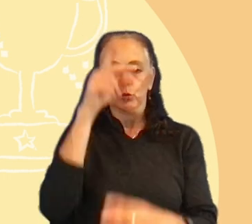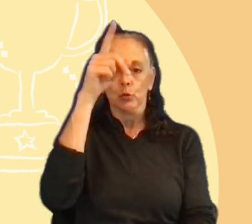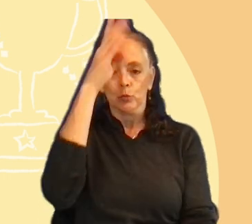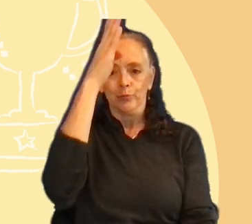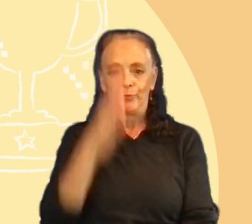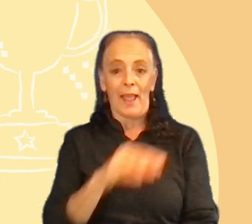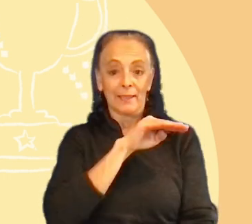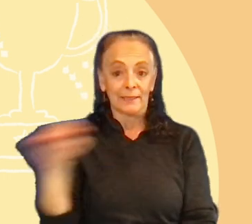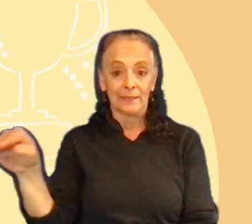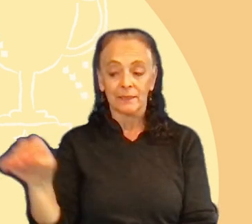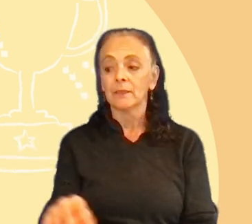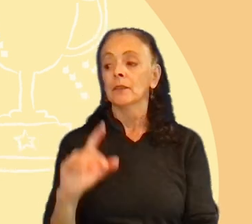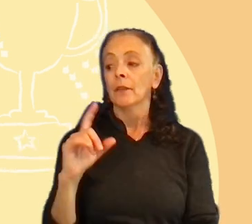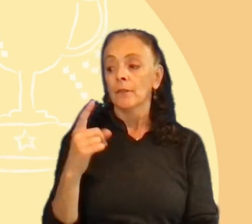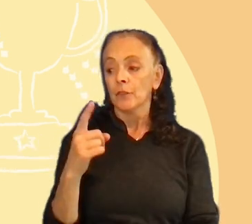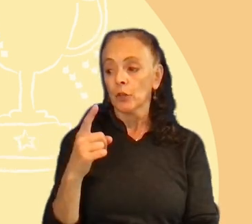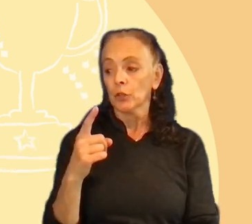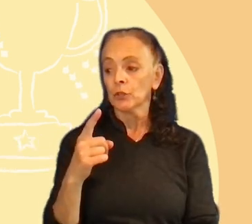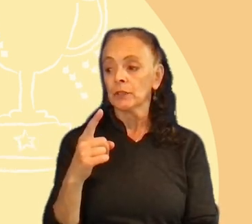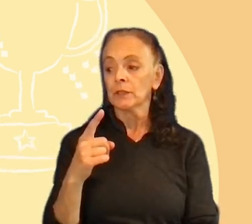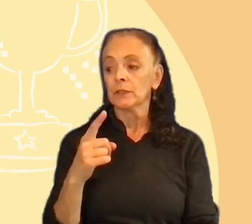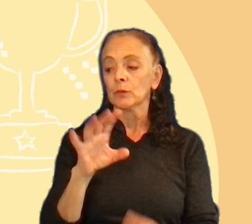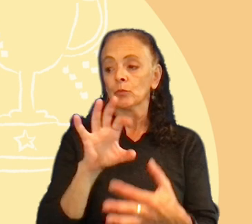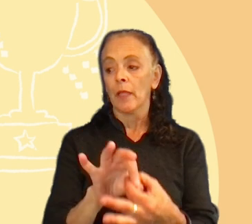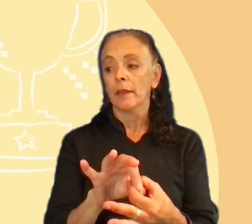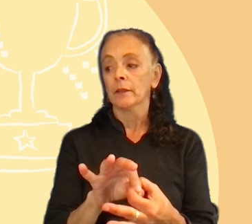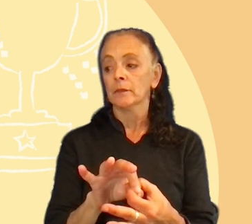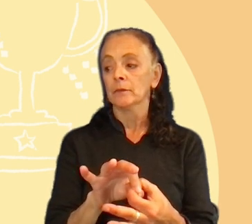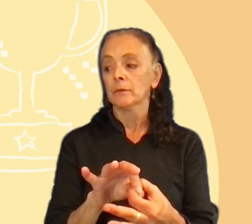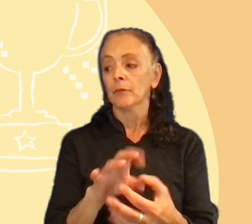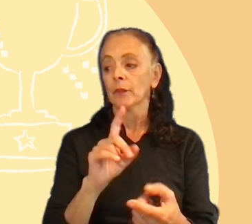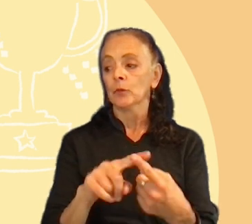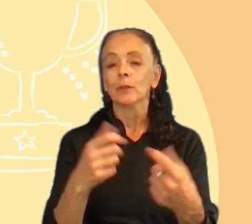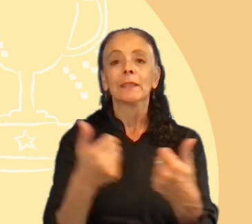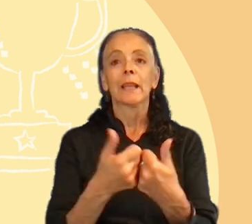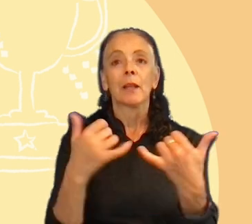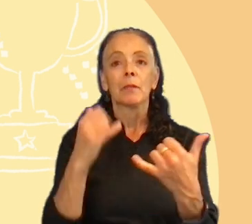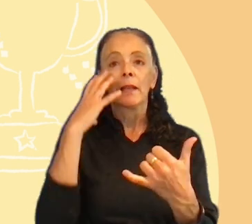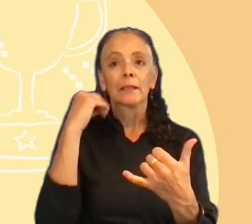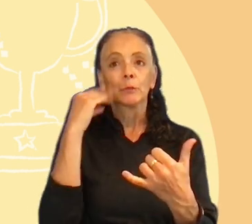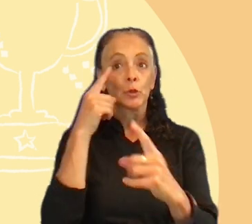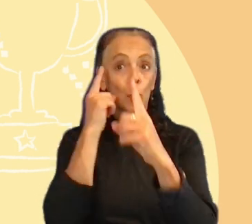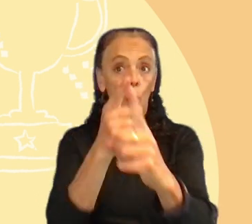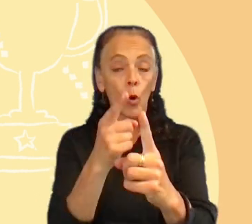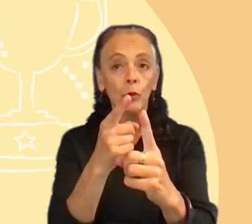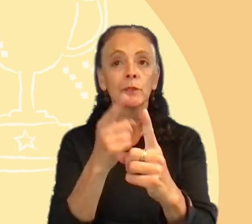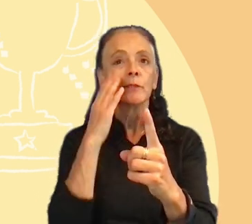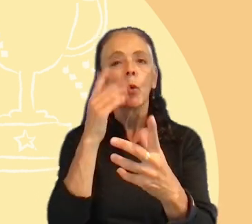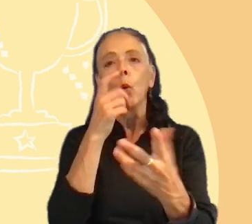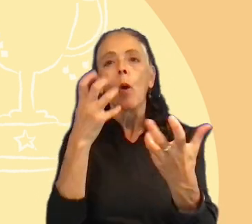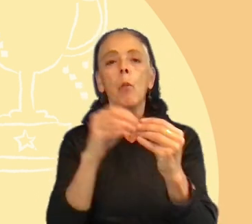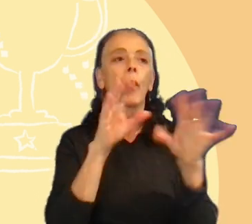first one, the horizontal, is related to gameplay experience goals. So, they want a more